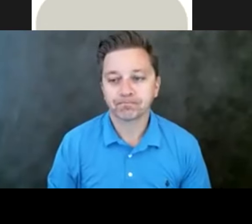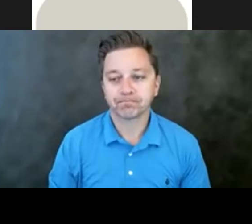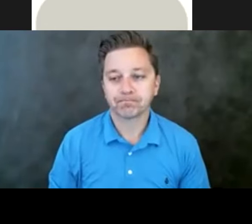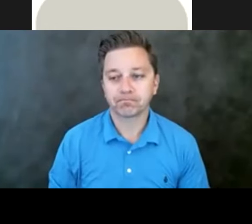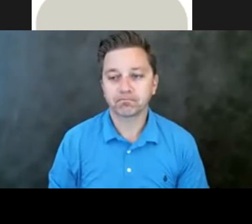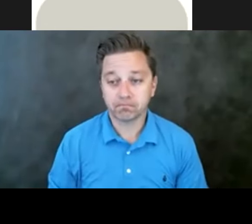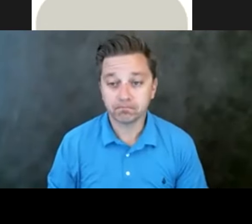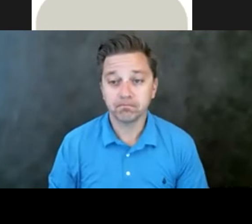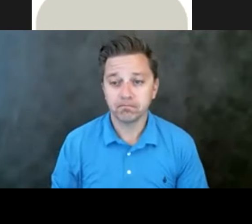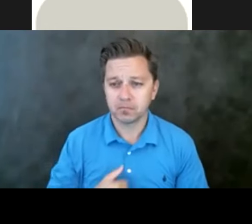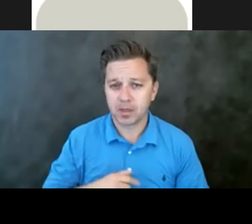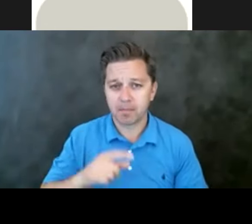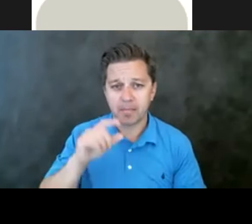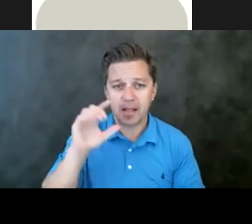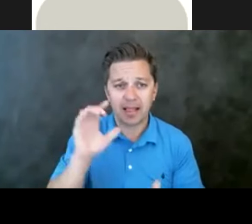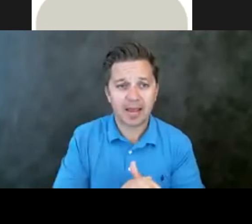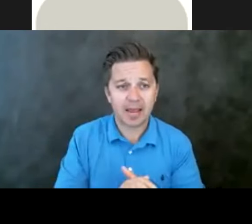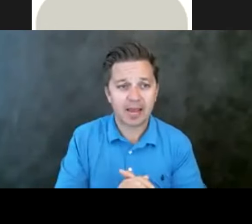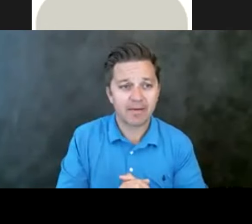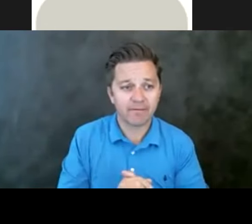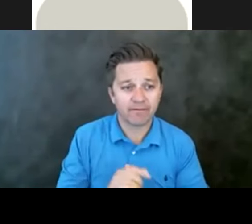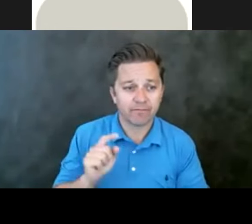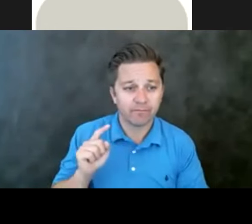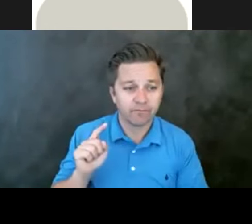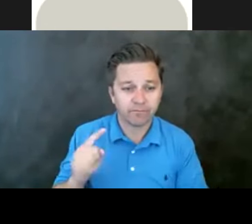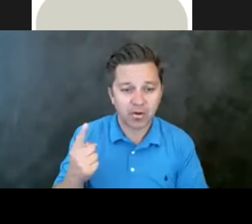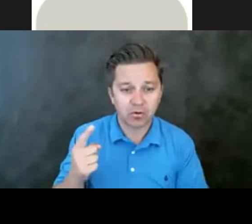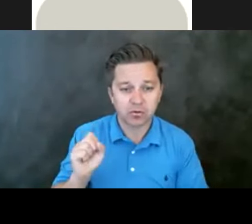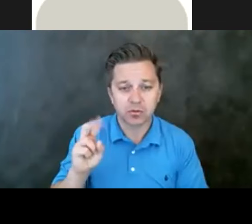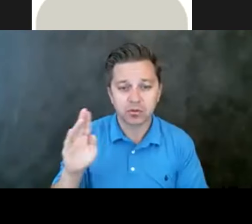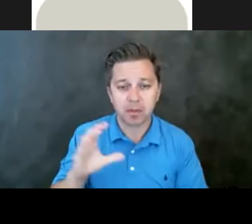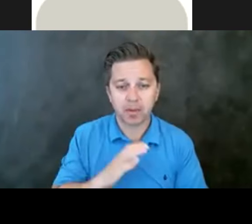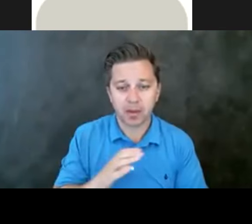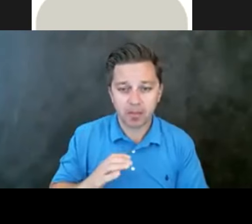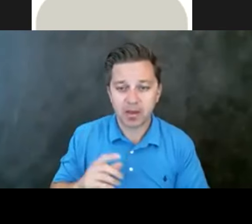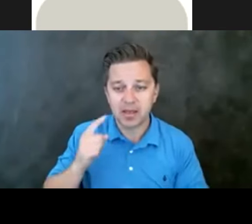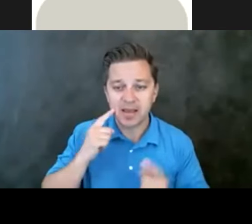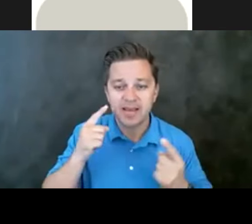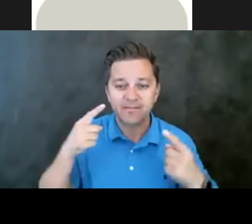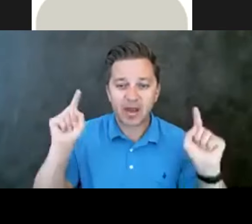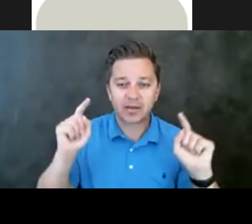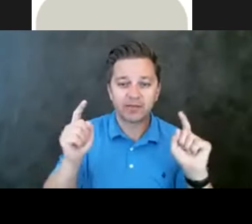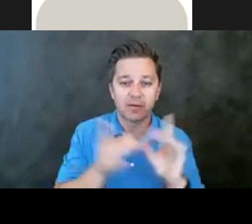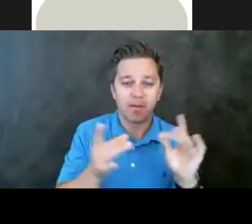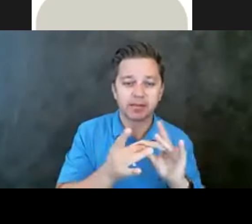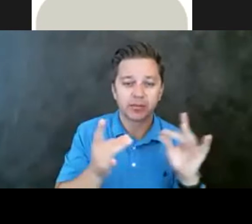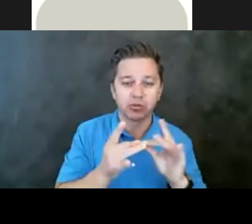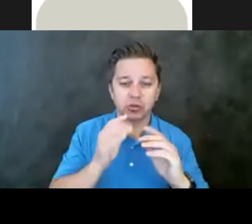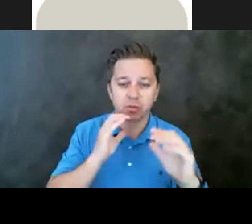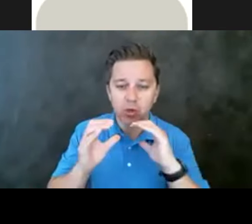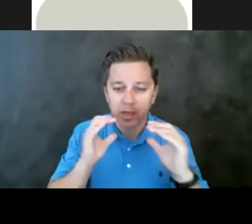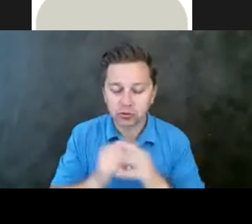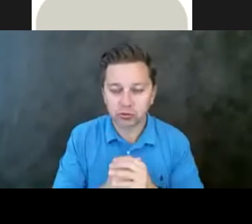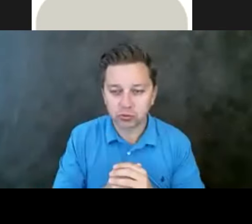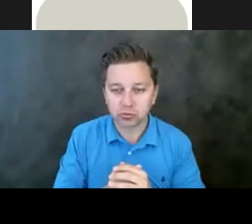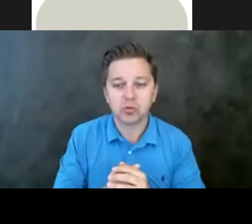So I believe the first, uh, subcommittee that we have is our effective messaging and communications. Uh, the goals